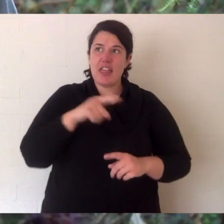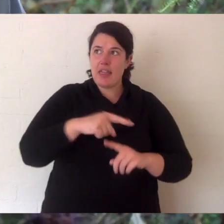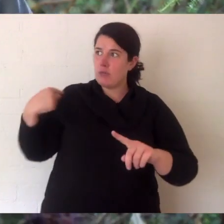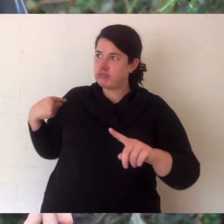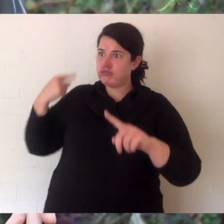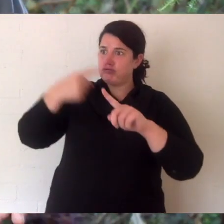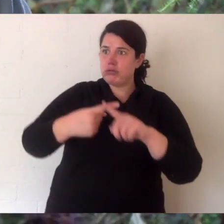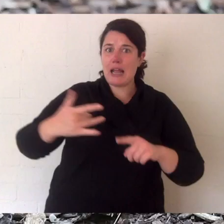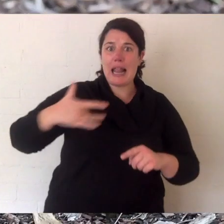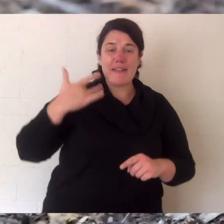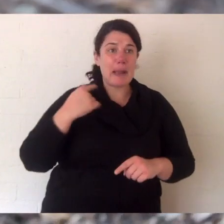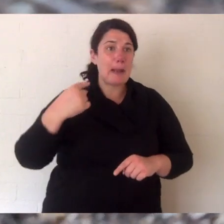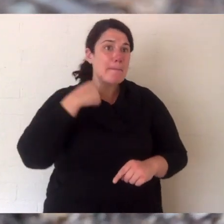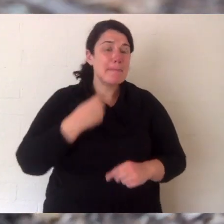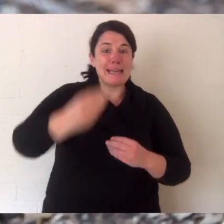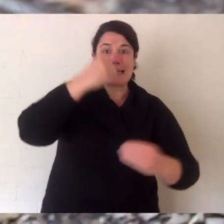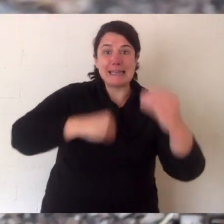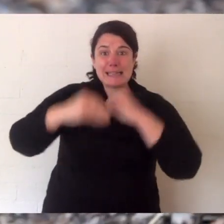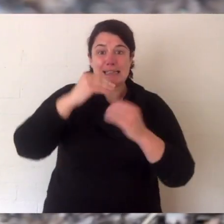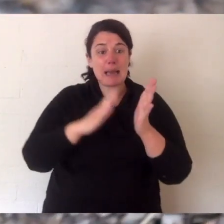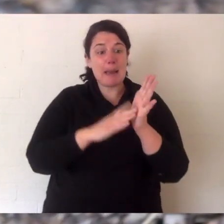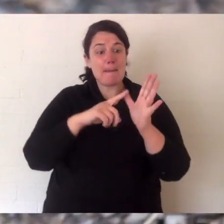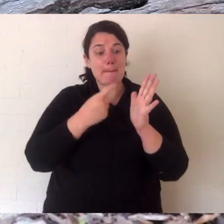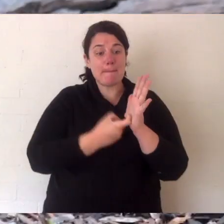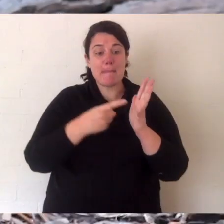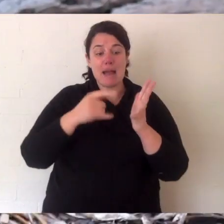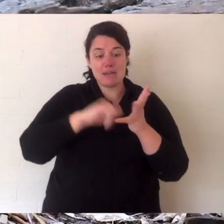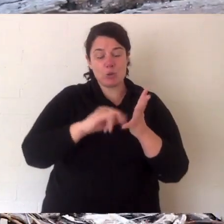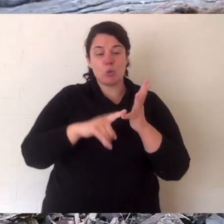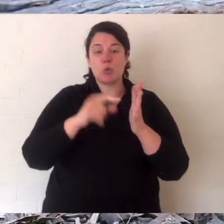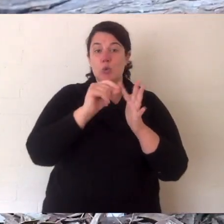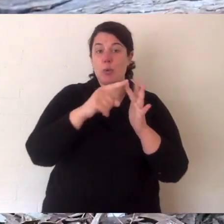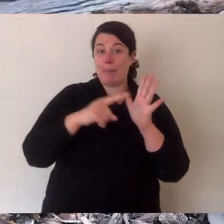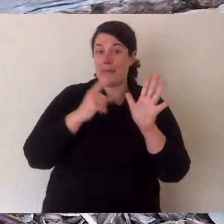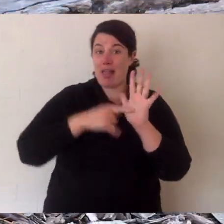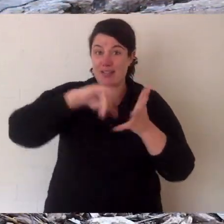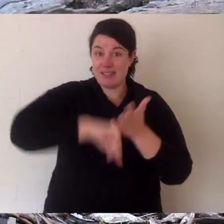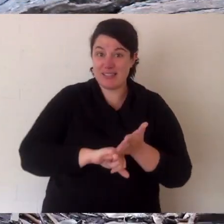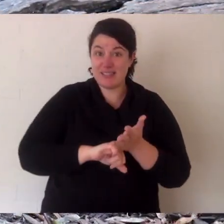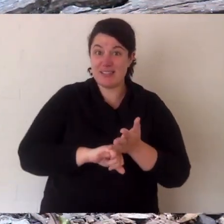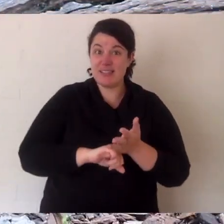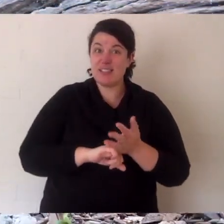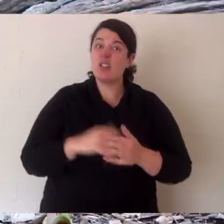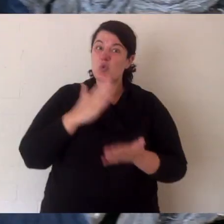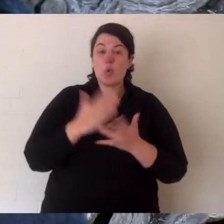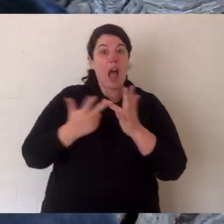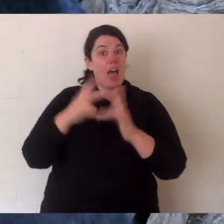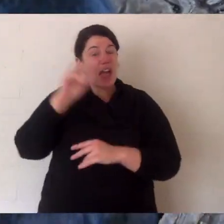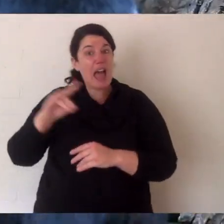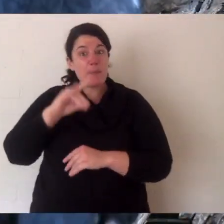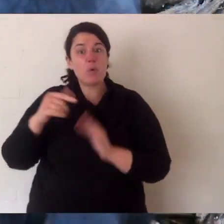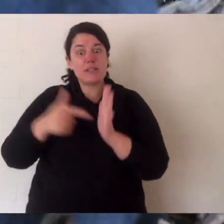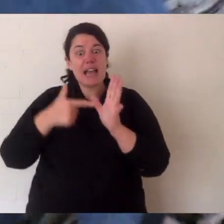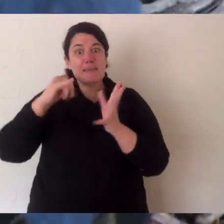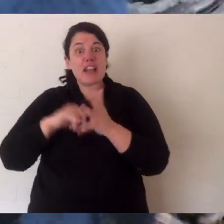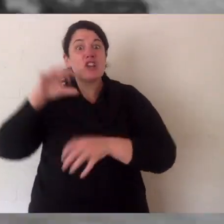Tasmanian Devils are the world's largest living carnivorous marsupials. The only one bigger than them